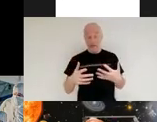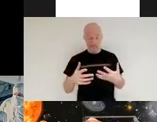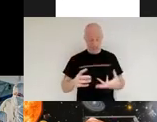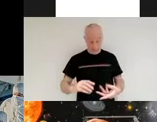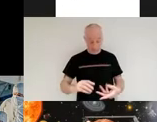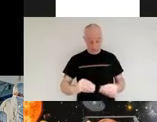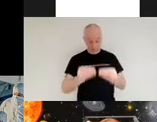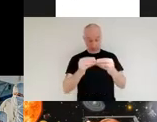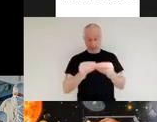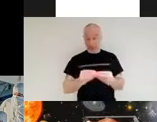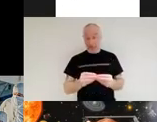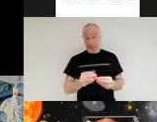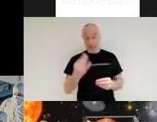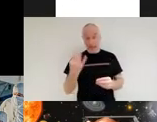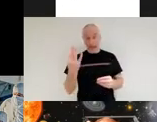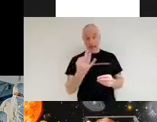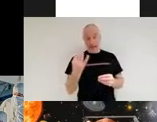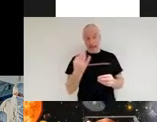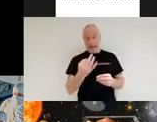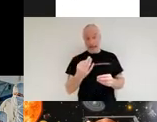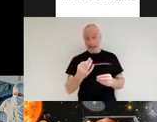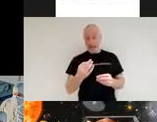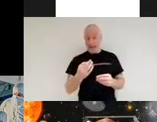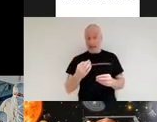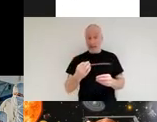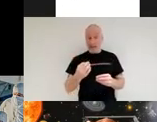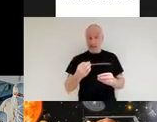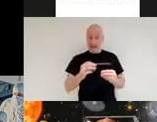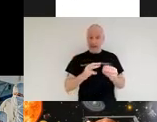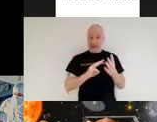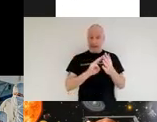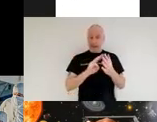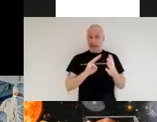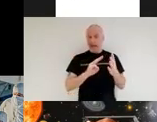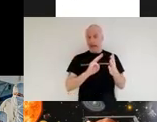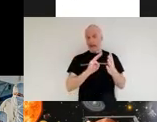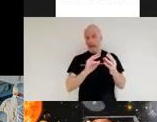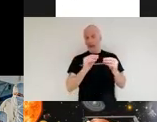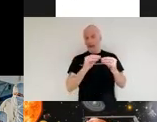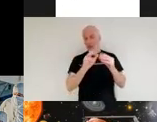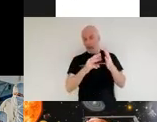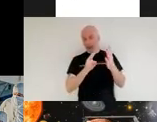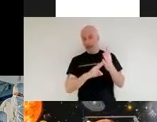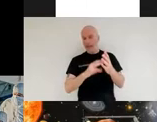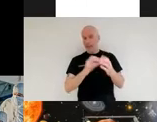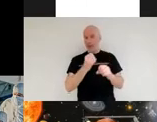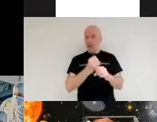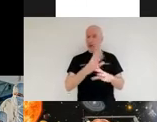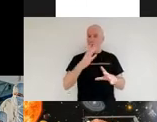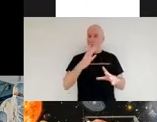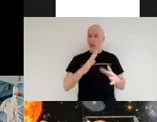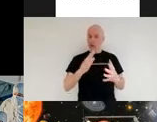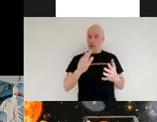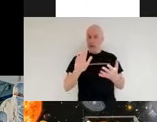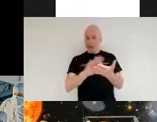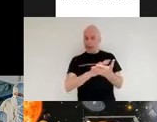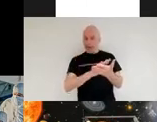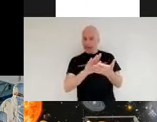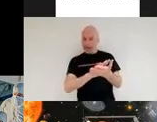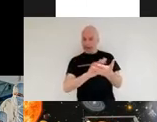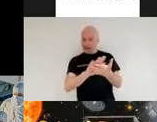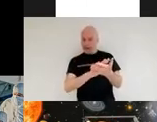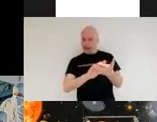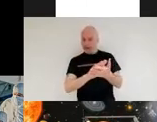it's made of 18 beryllium gold plated hexagonal mirror segments the hexagons because they pack together